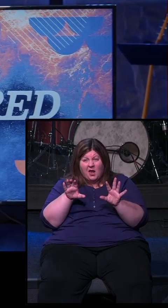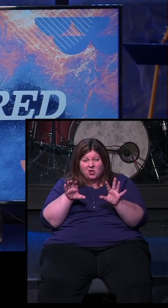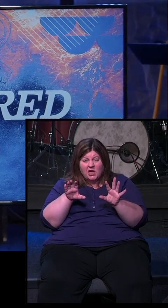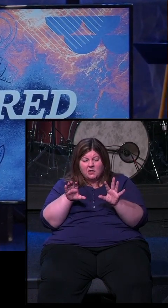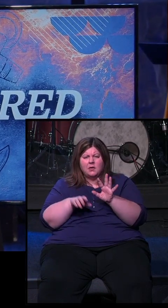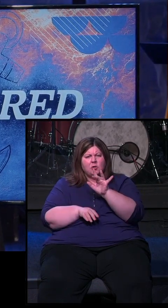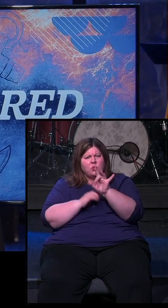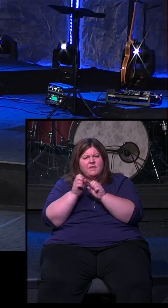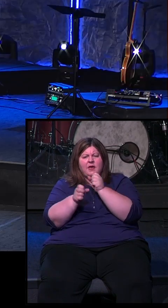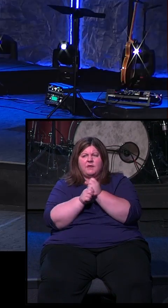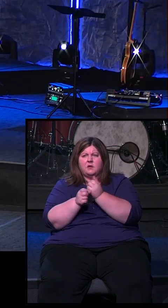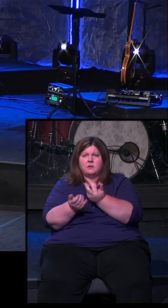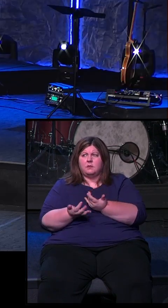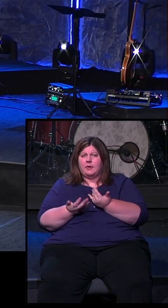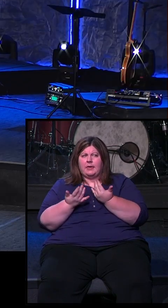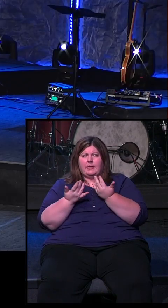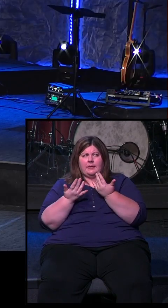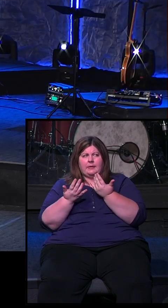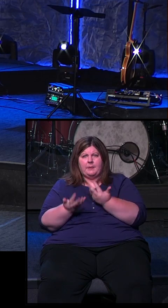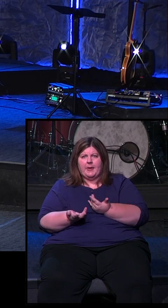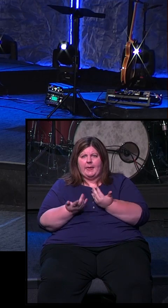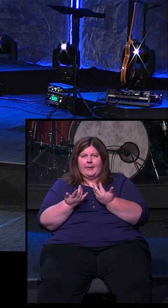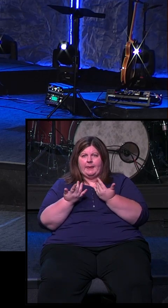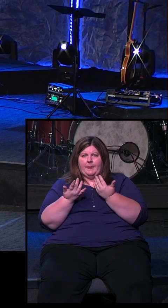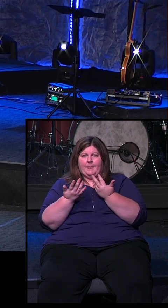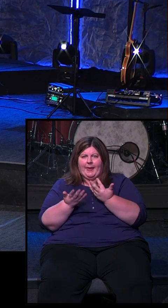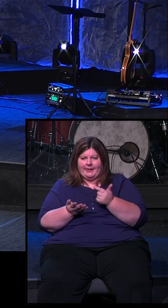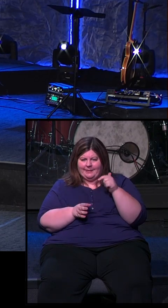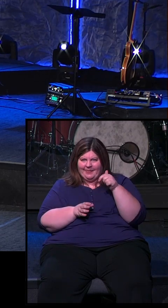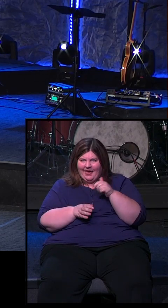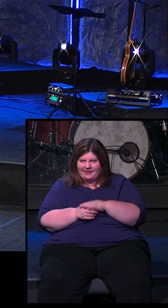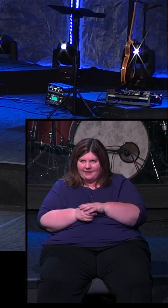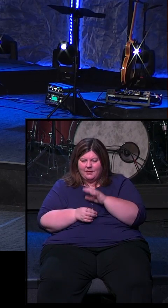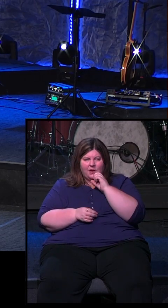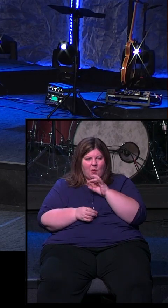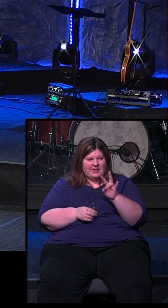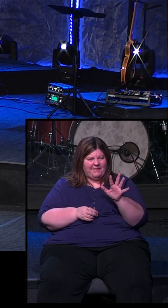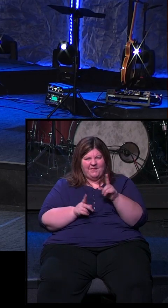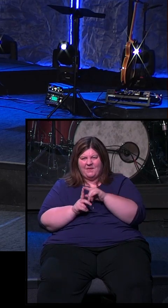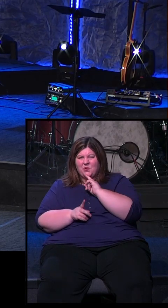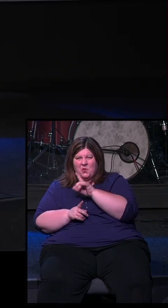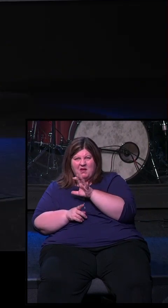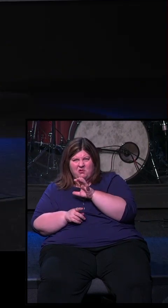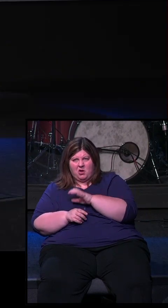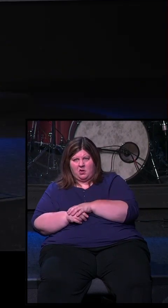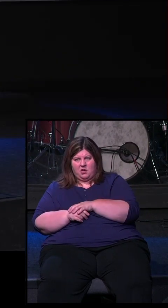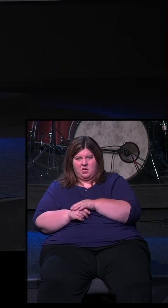that 25-year period of time, that's what Hebrews 6 is talking about. From 75 to 100, 25 years, Abraham and Sarah